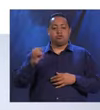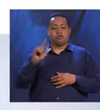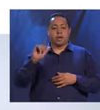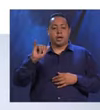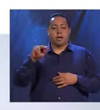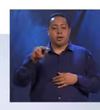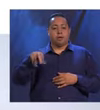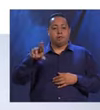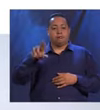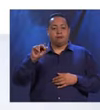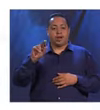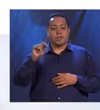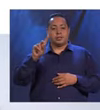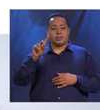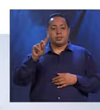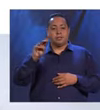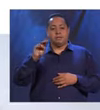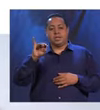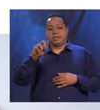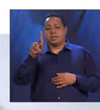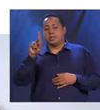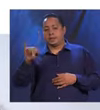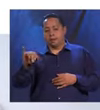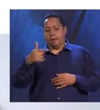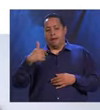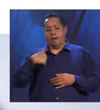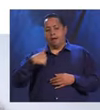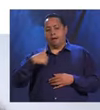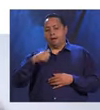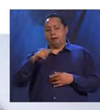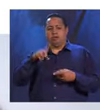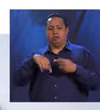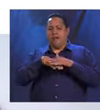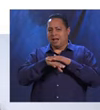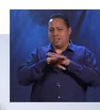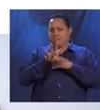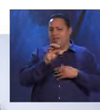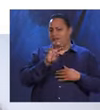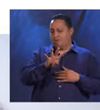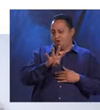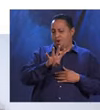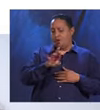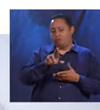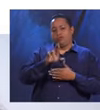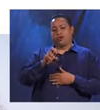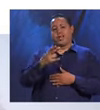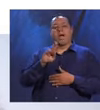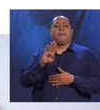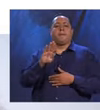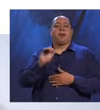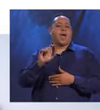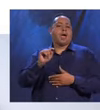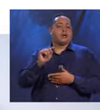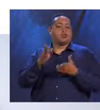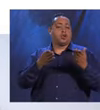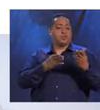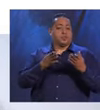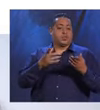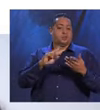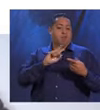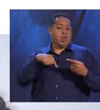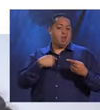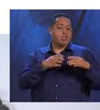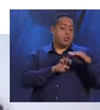My name is Jalen Radzyminski. I personally did not access Section 504 Rehabilitation Act services